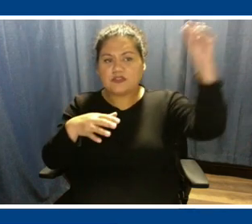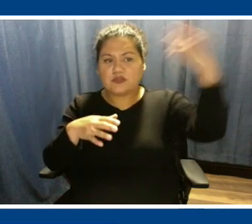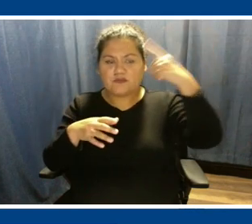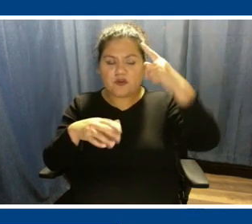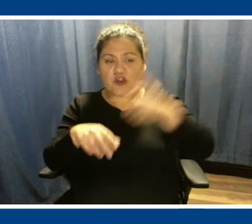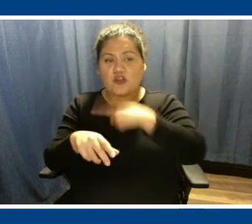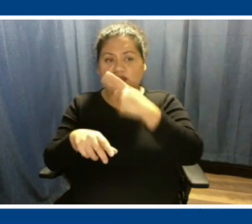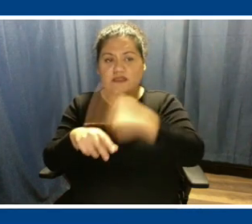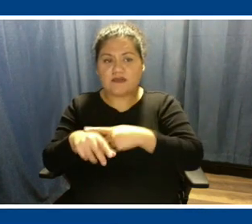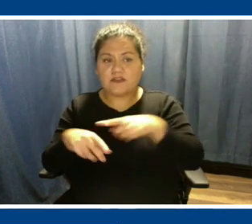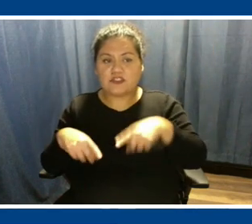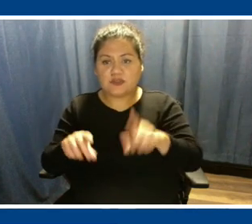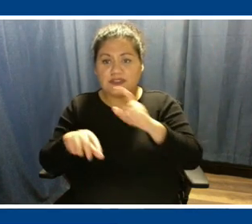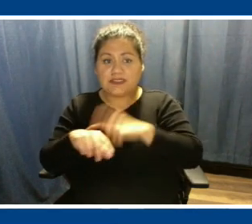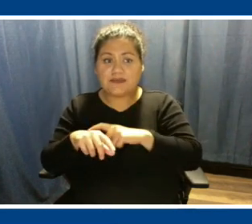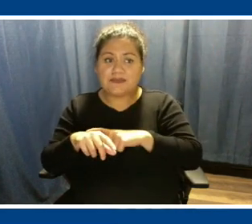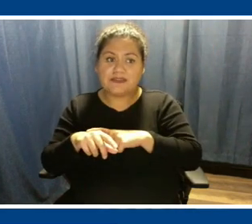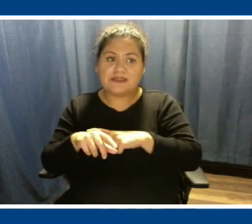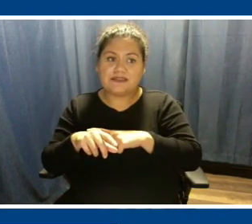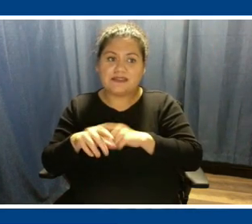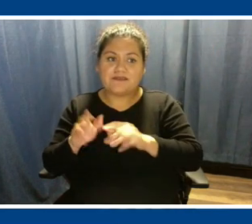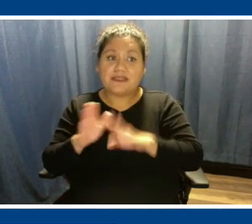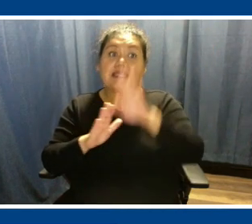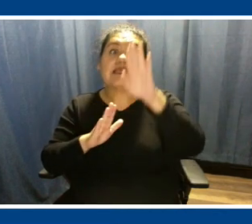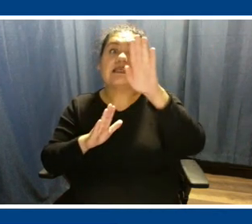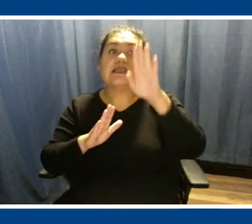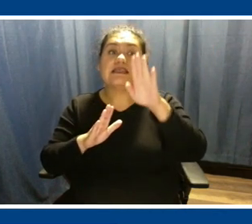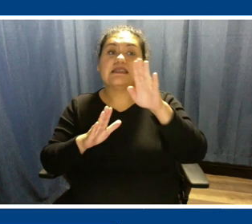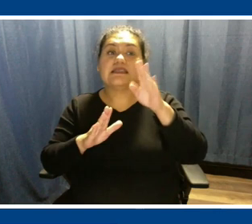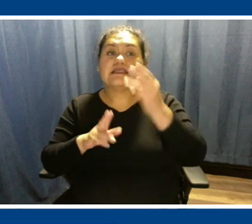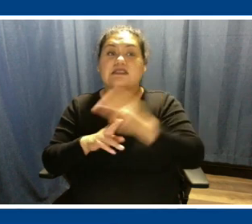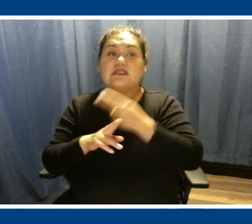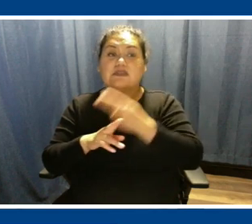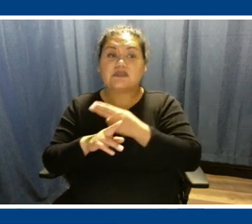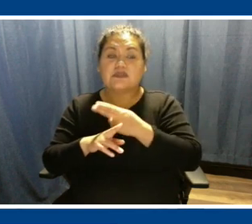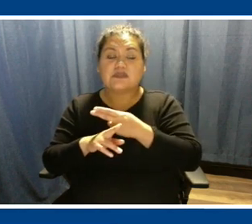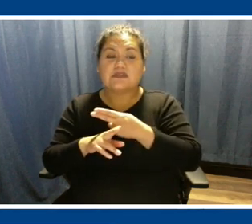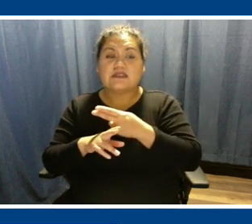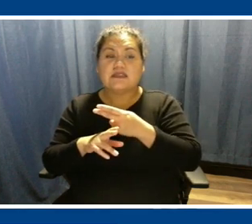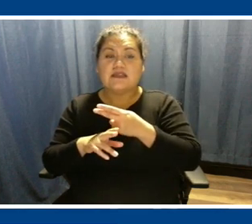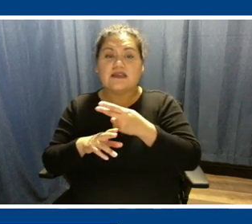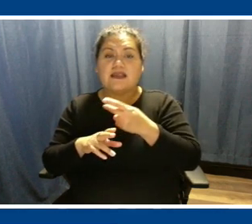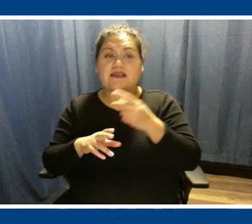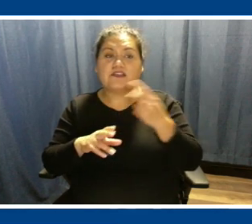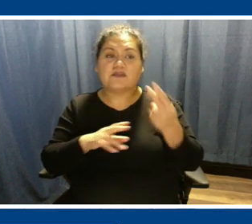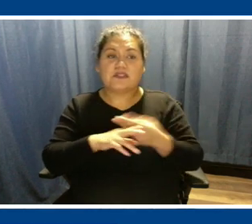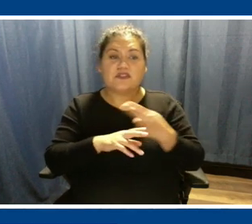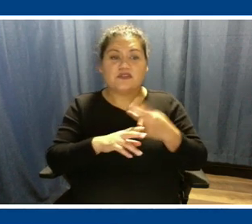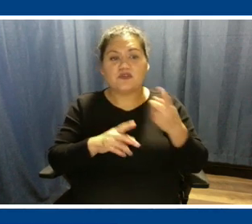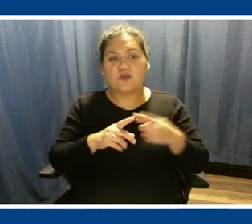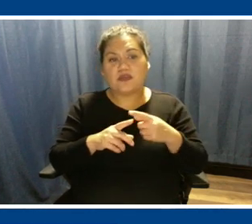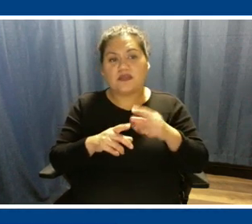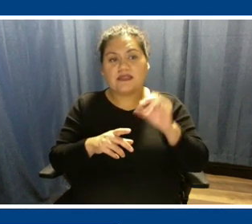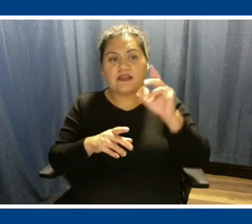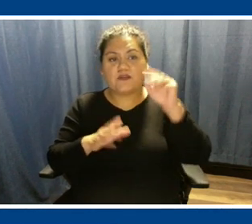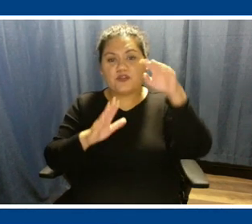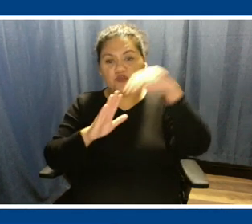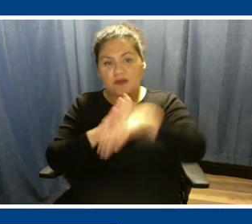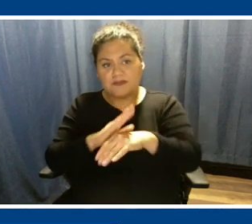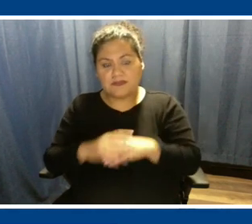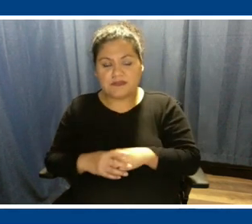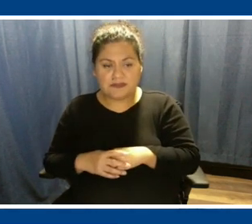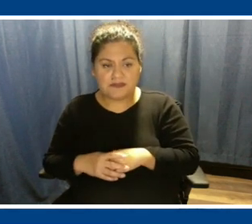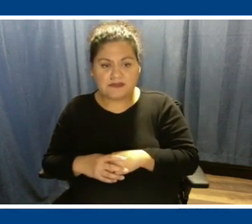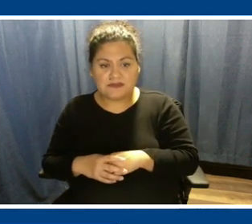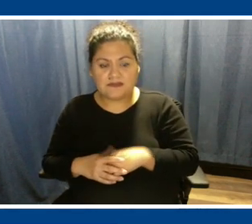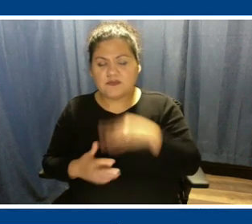times of peak output to be used at times when that output drops. I'm wondering if